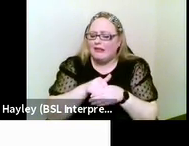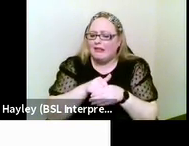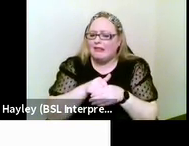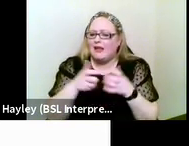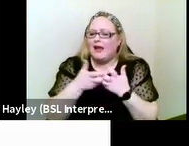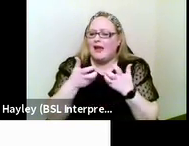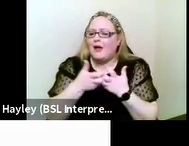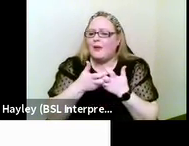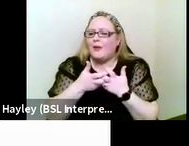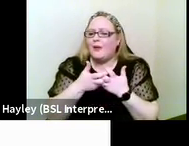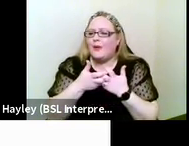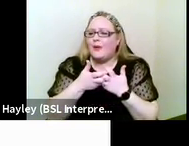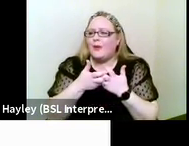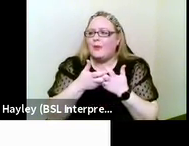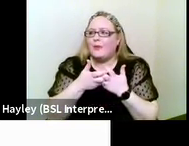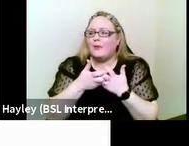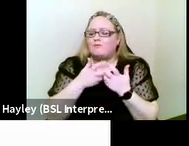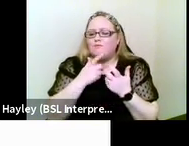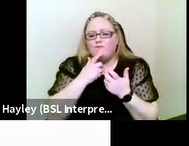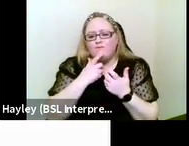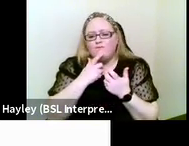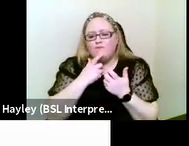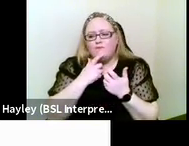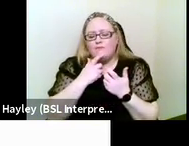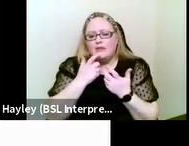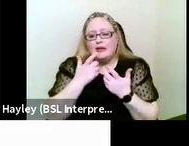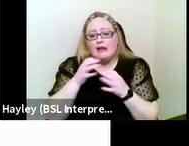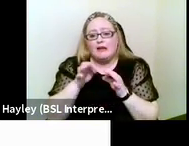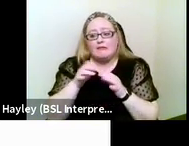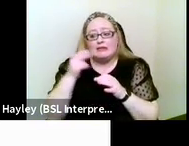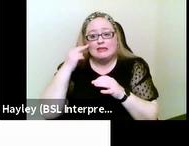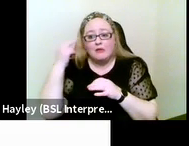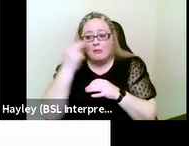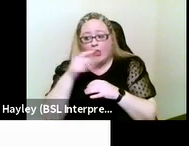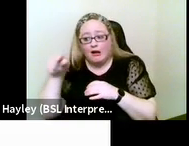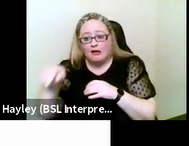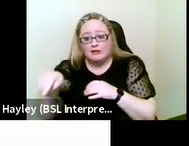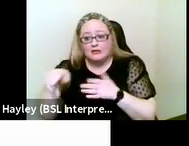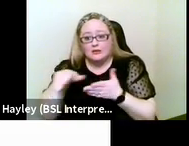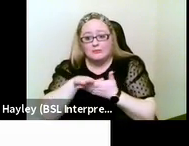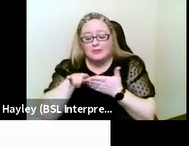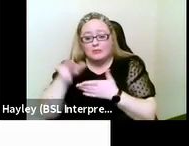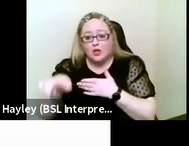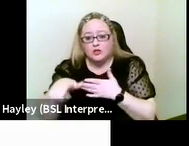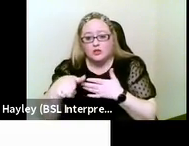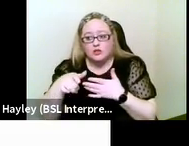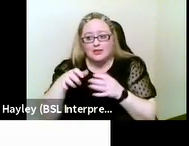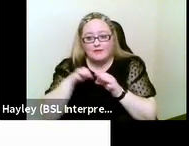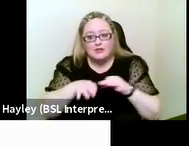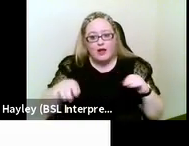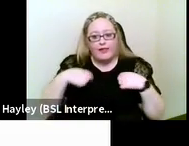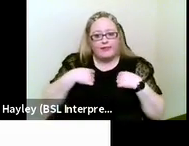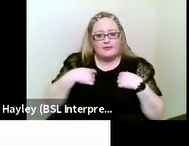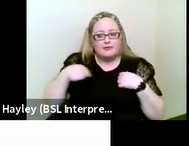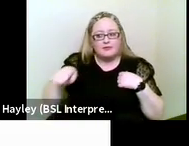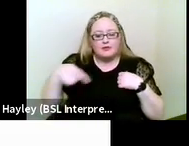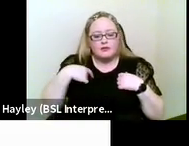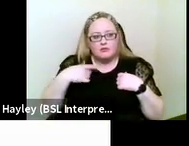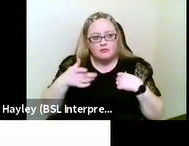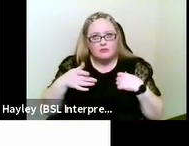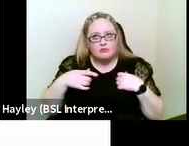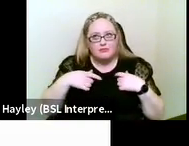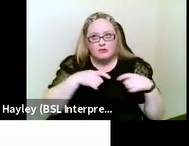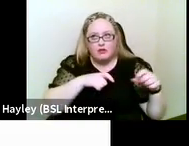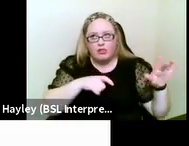deafblind person? Does it leave the service user thinking, are they still there? Have they gone? We know we